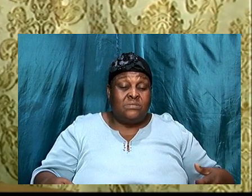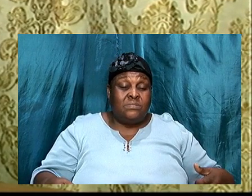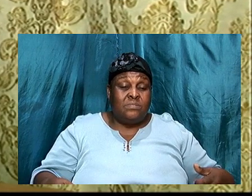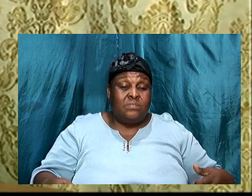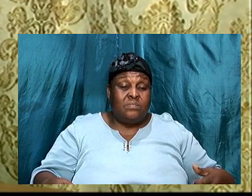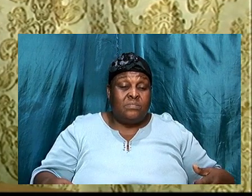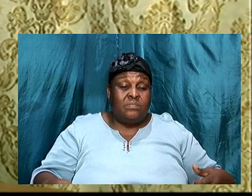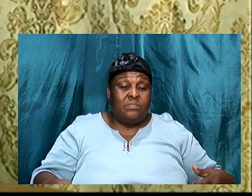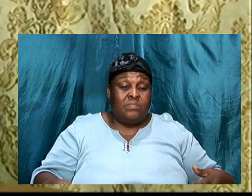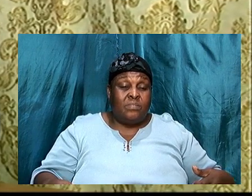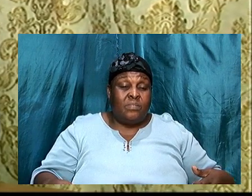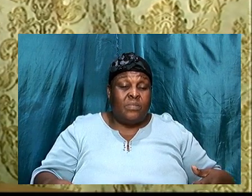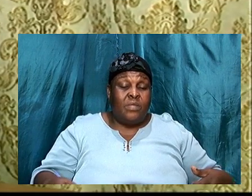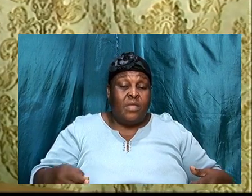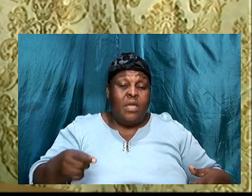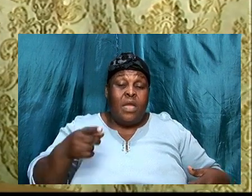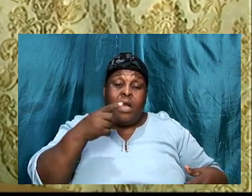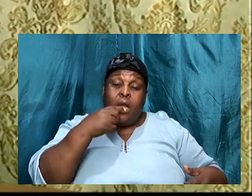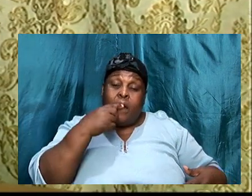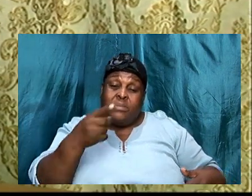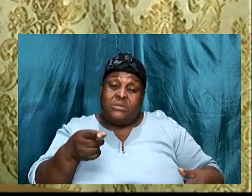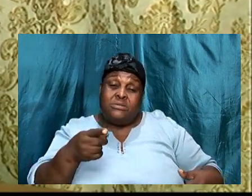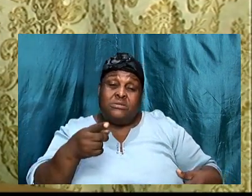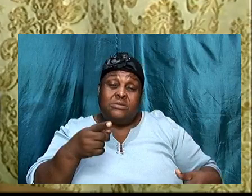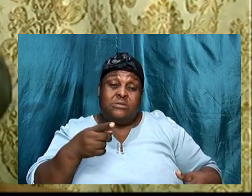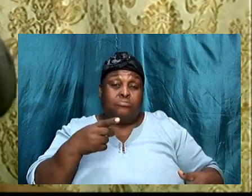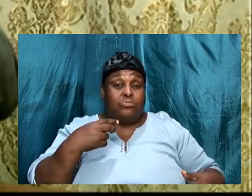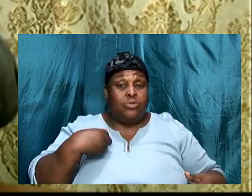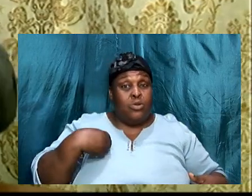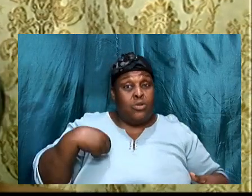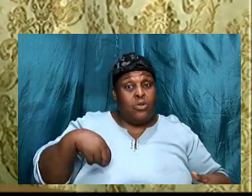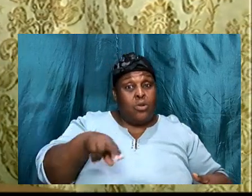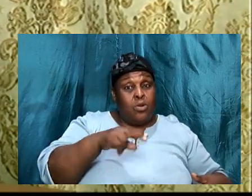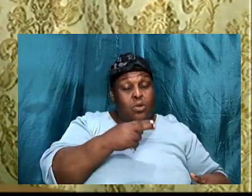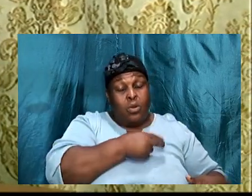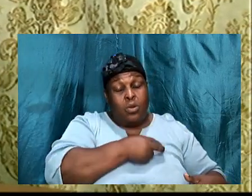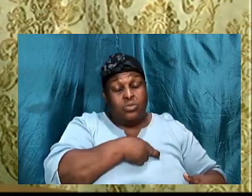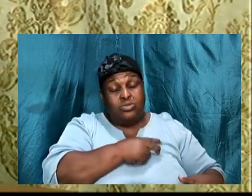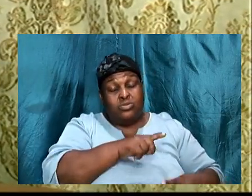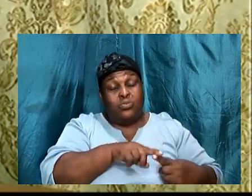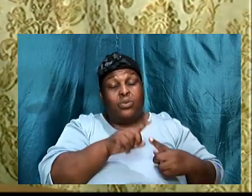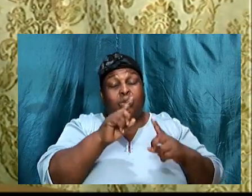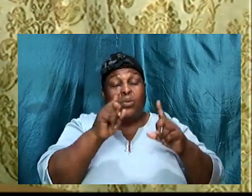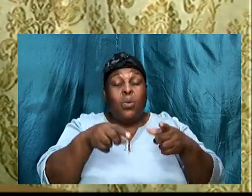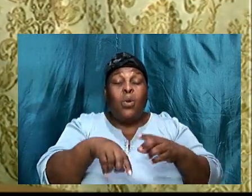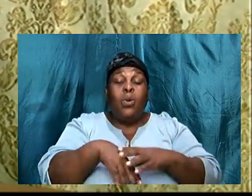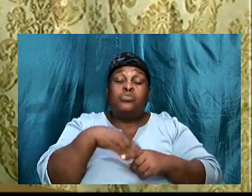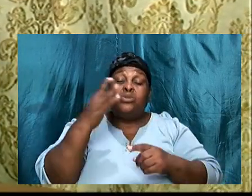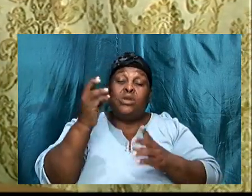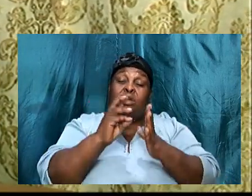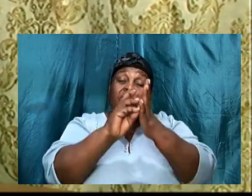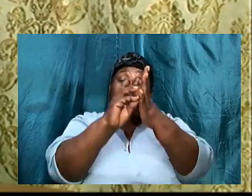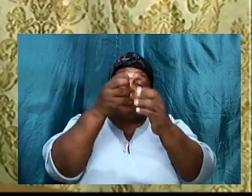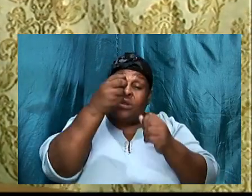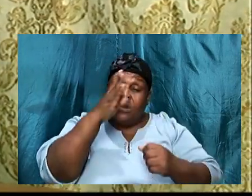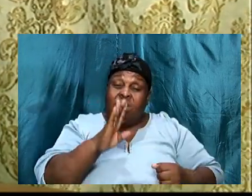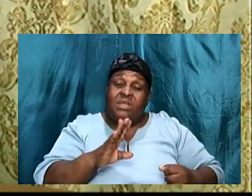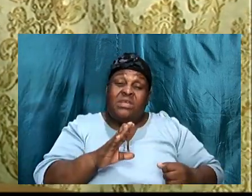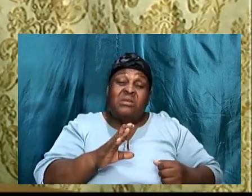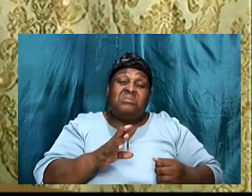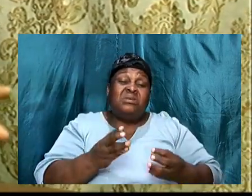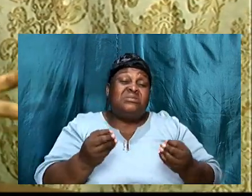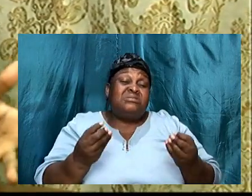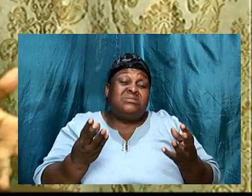and let me point out to us, starting from right, you know, that when you go outside of the will of God, it's not a soft thing,